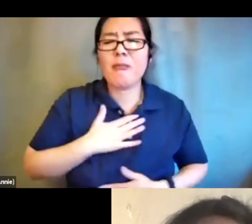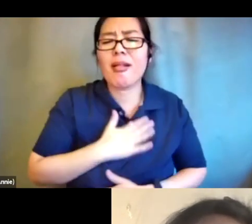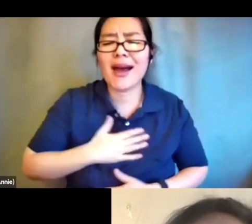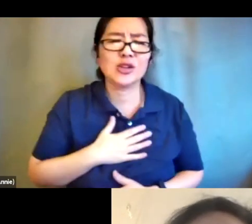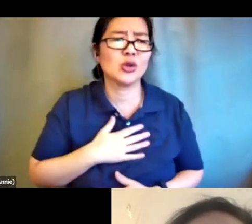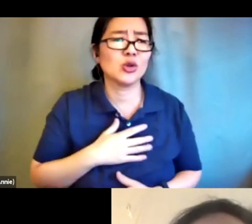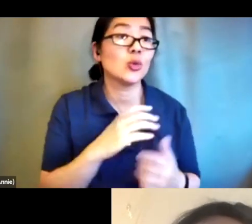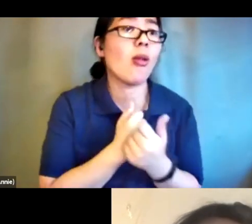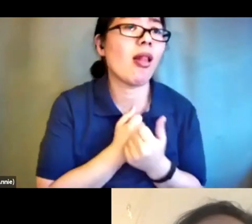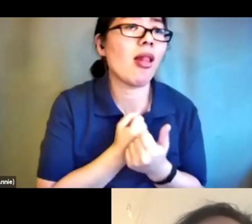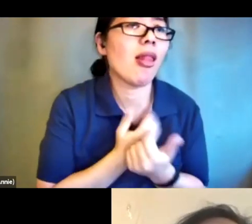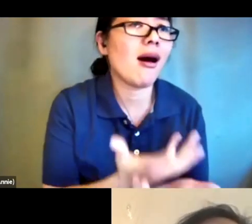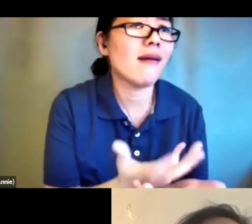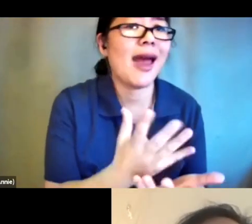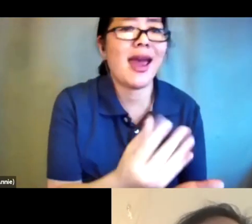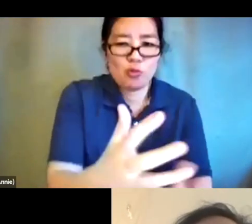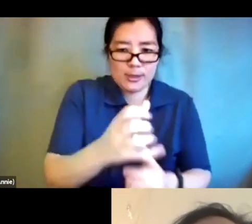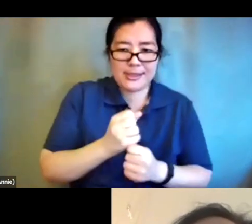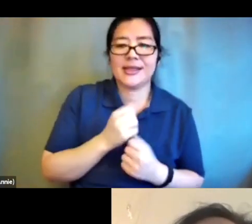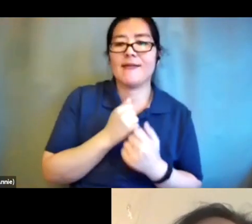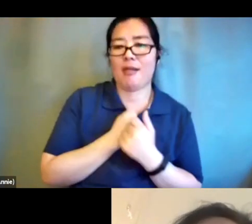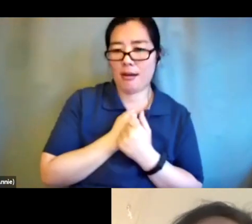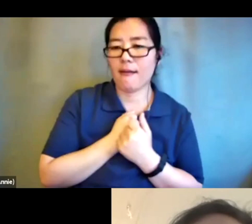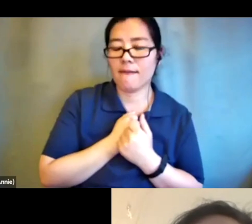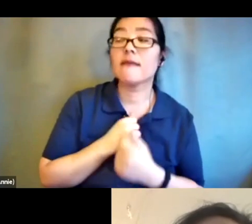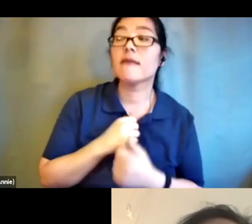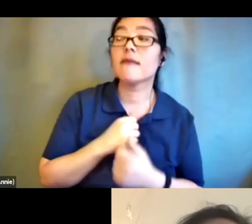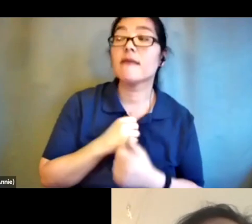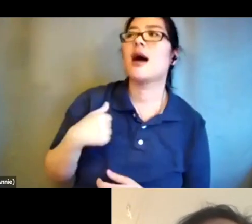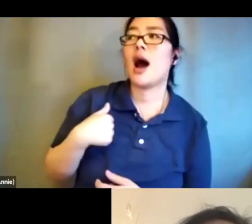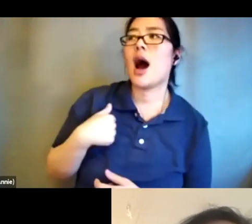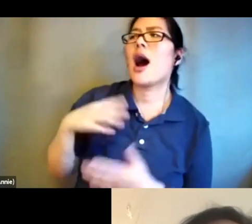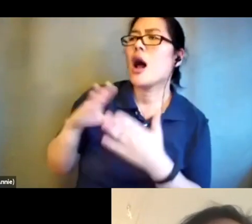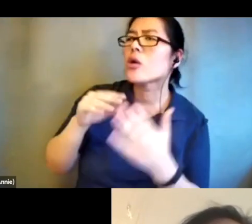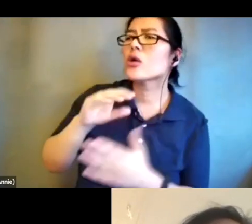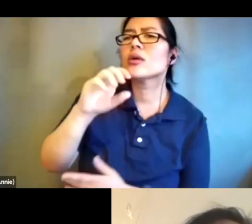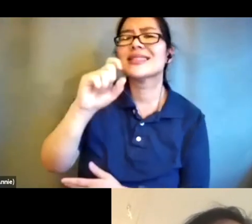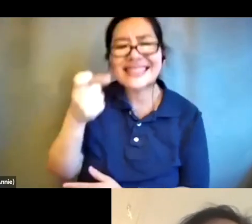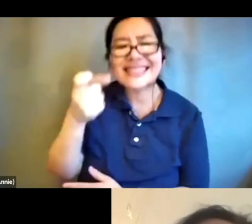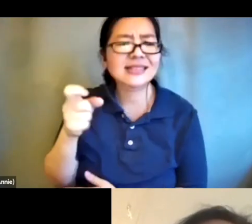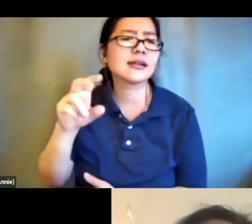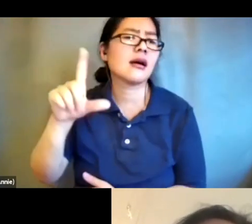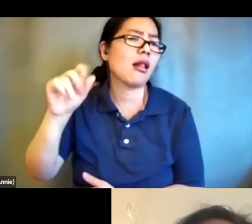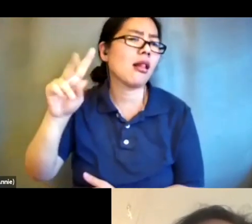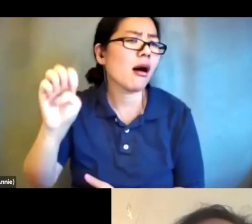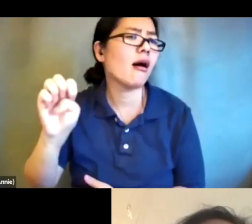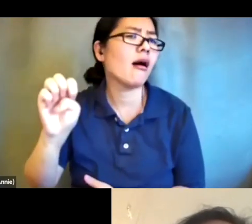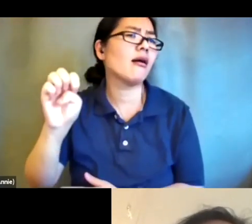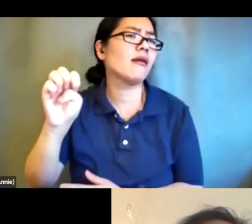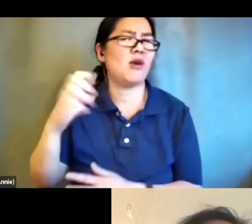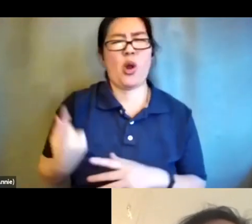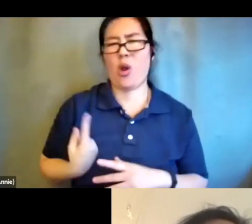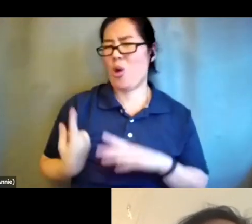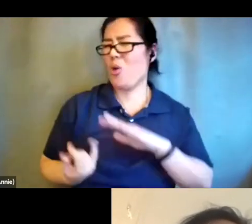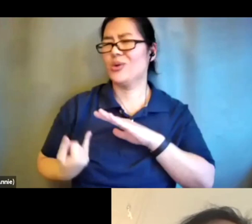i did learn about sex and love on my own uh more than likely because i grew up disabled in a culture